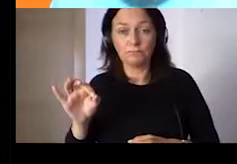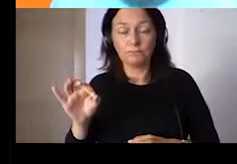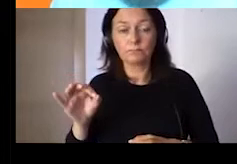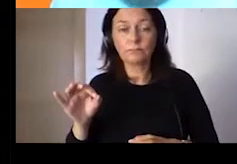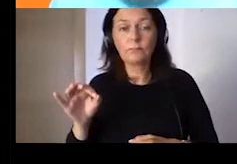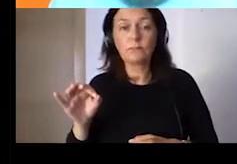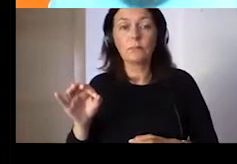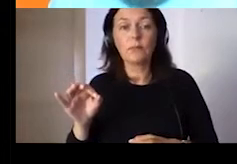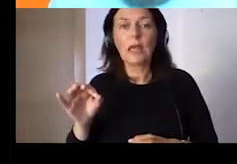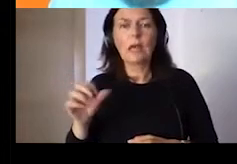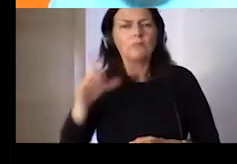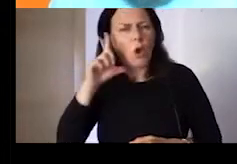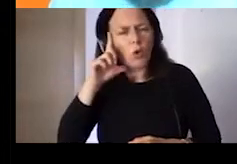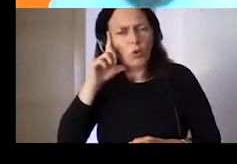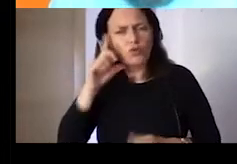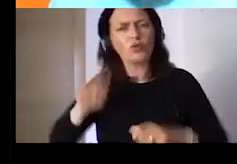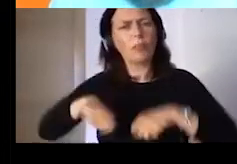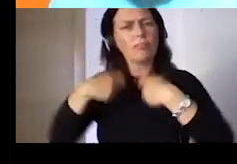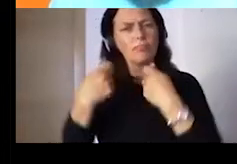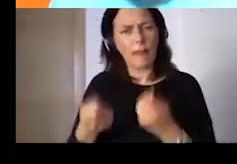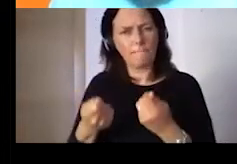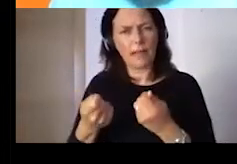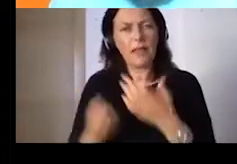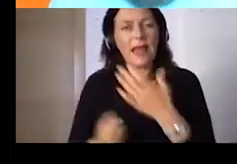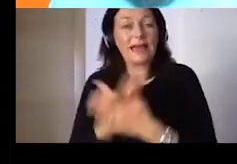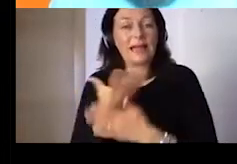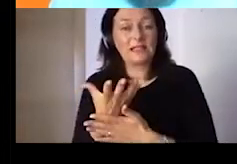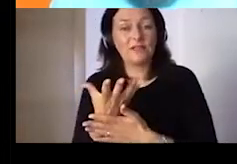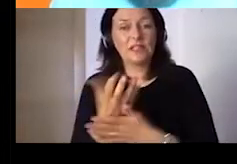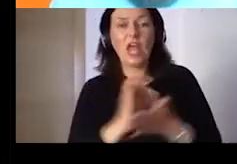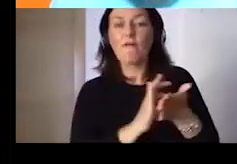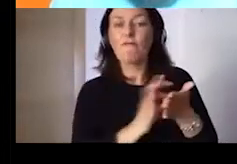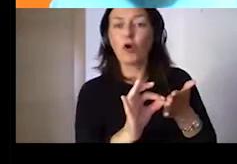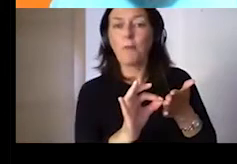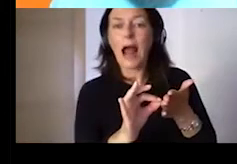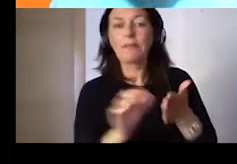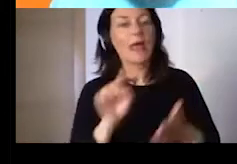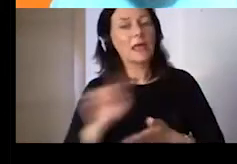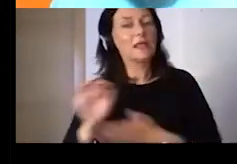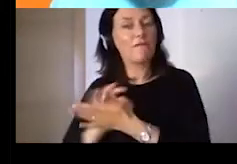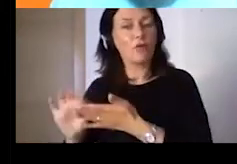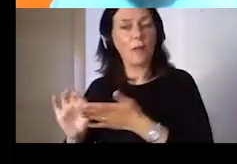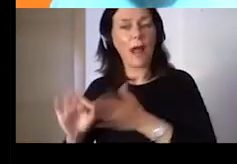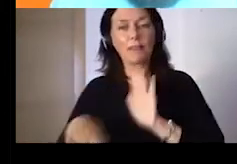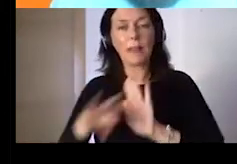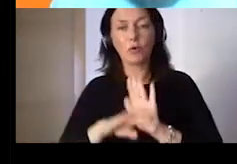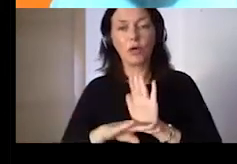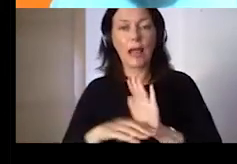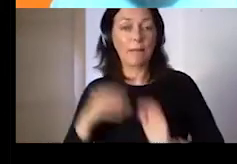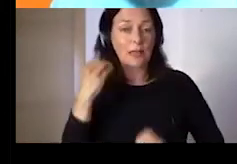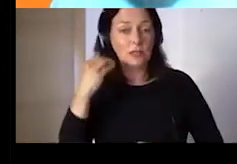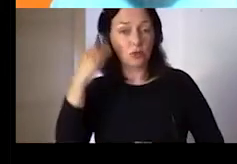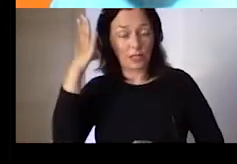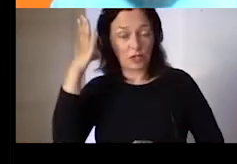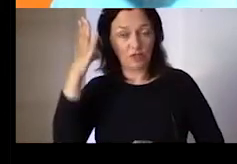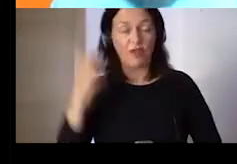provider. And we try to reach a very extensive scope all over Europe. As you